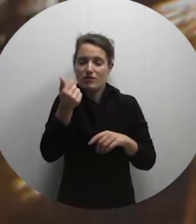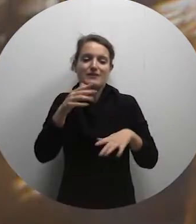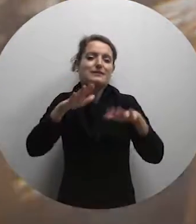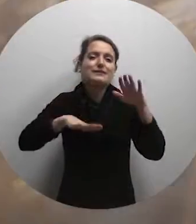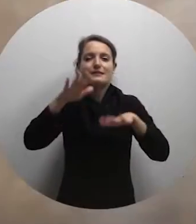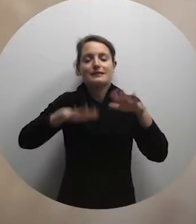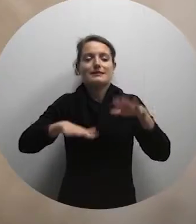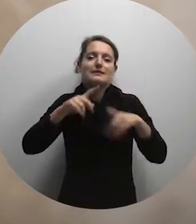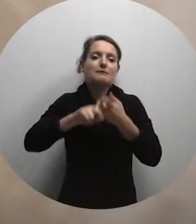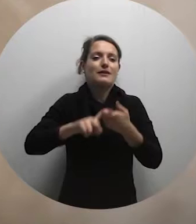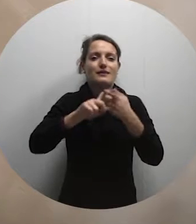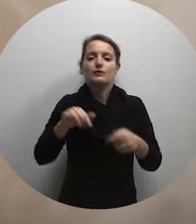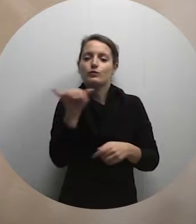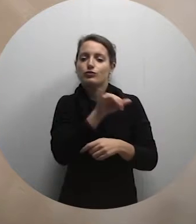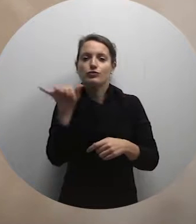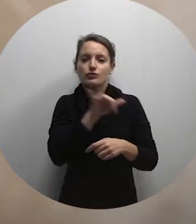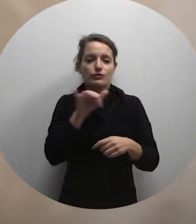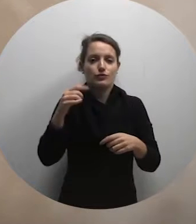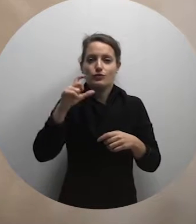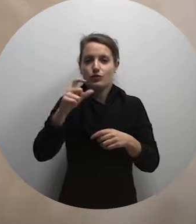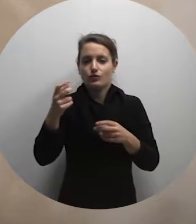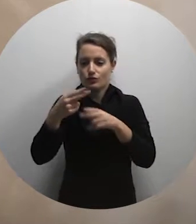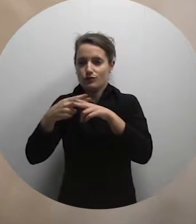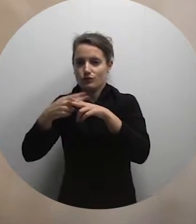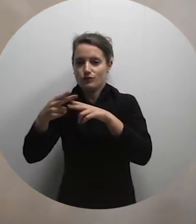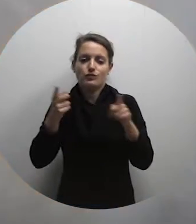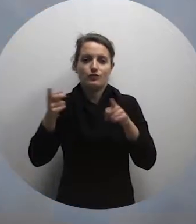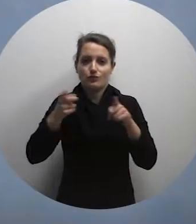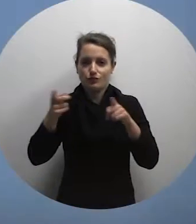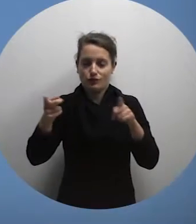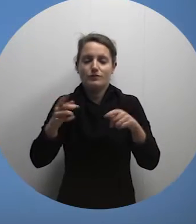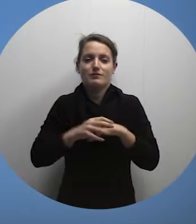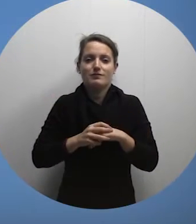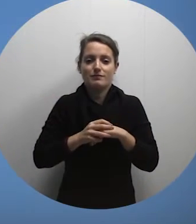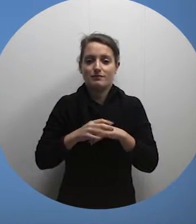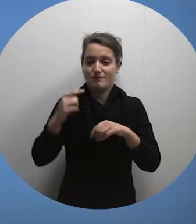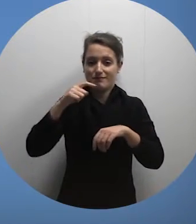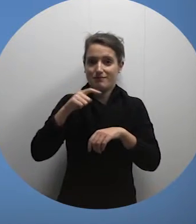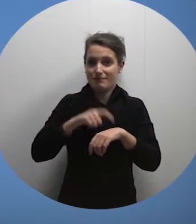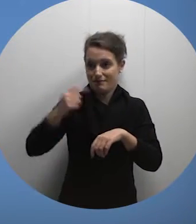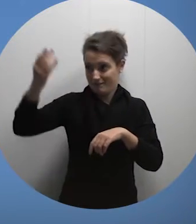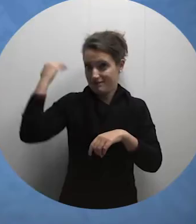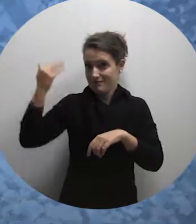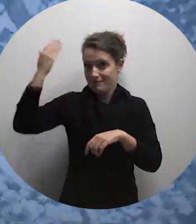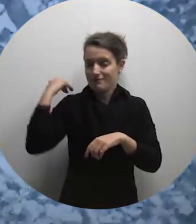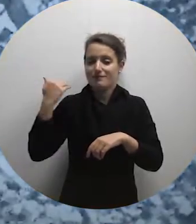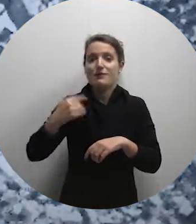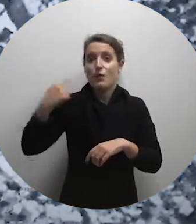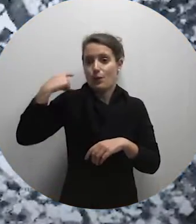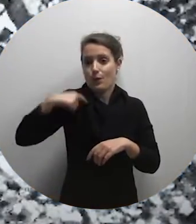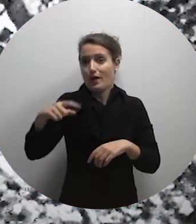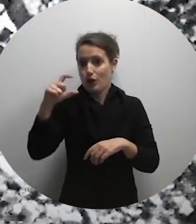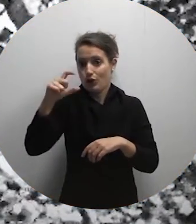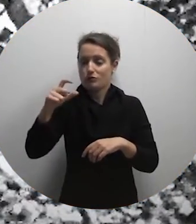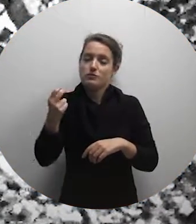The price of cotton depended on the type of cotton used. In the beginning of the 19th century, white cotton